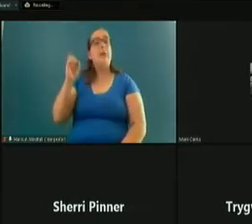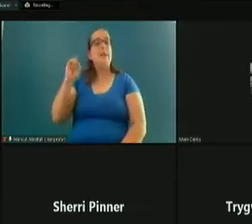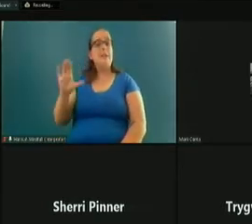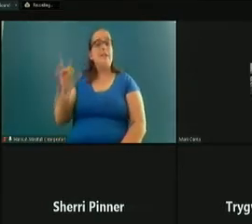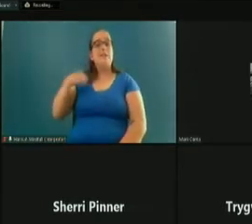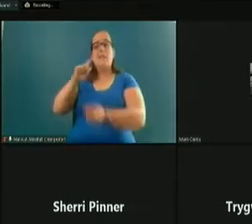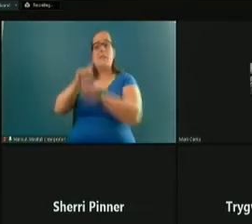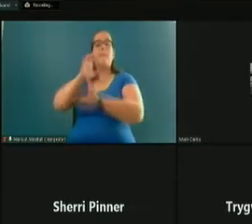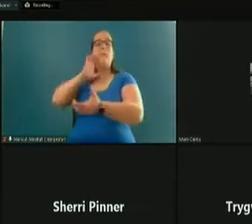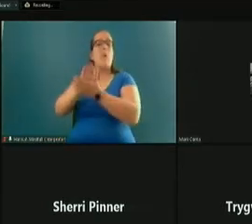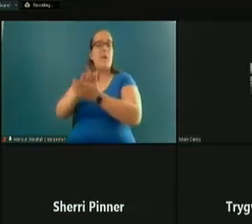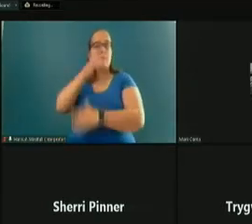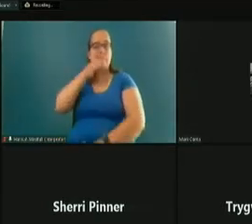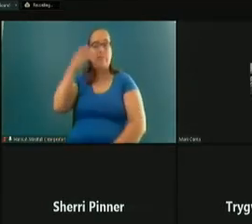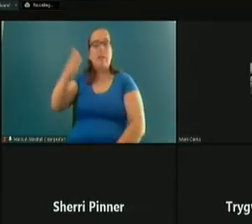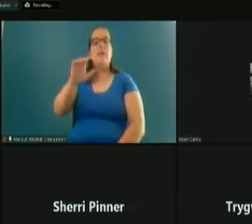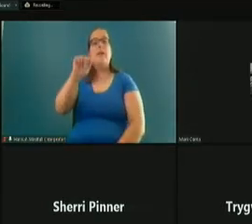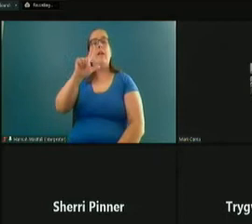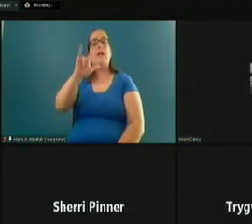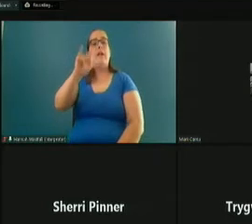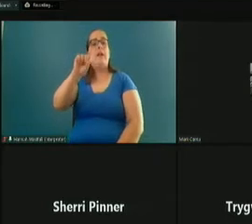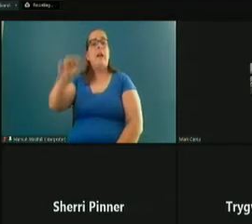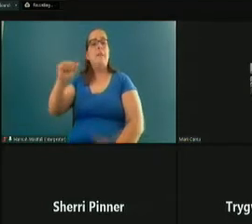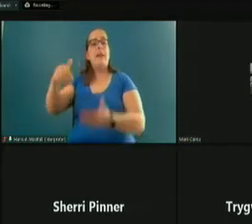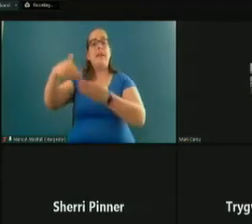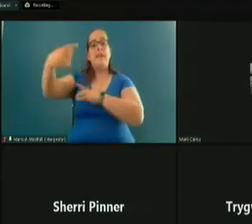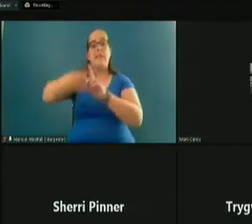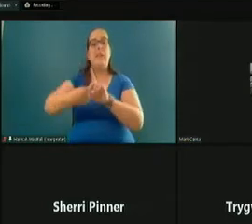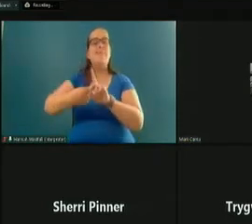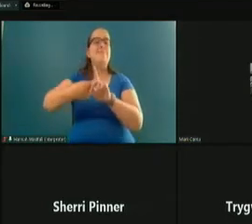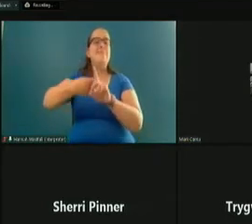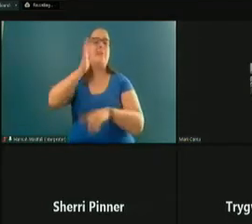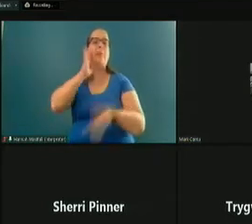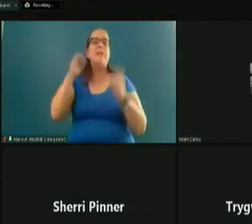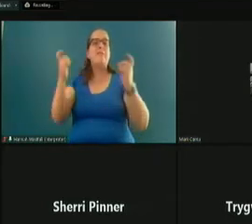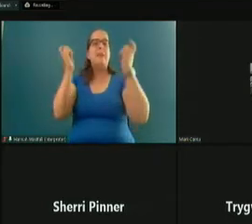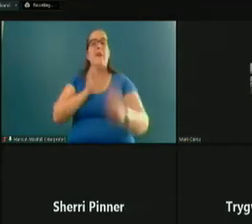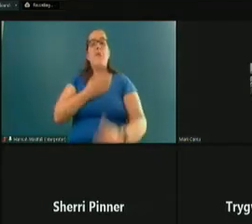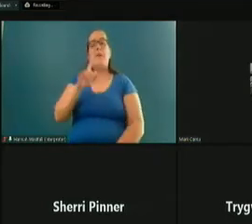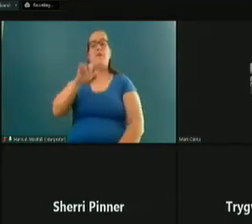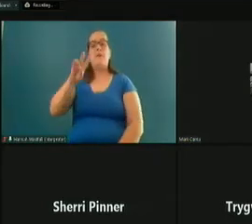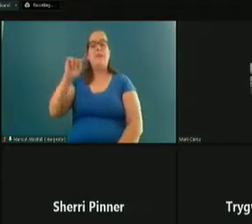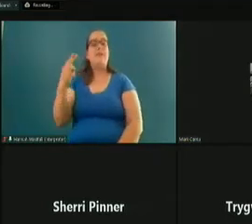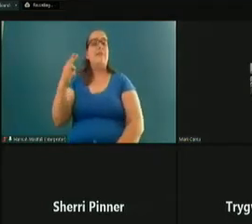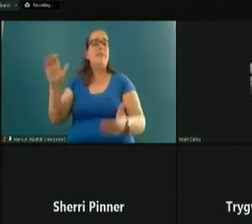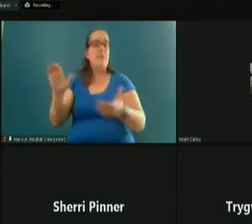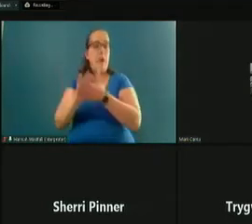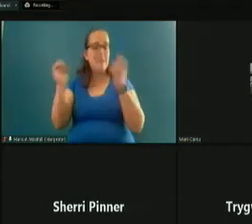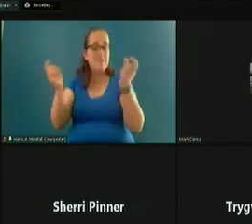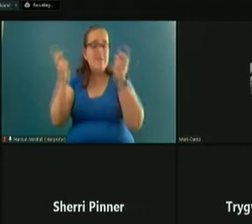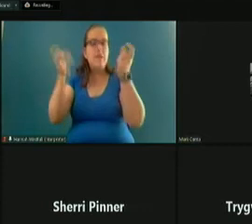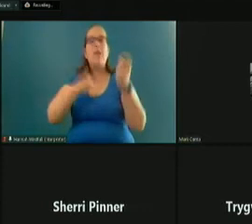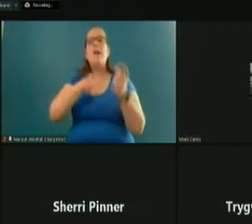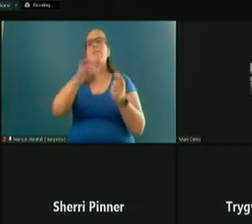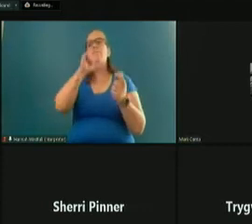met my wife-to-be, Alyssa. Next month, we will celebrate our 27th wedding anniversary. And I would not